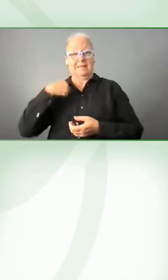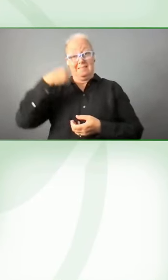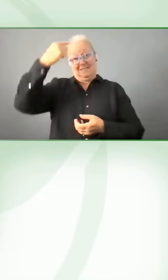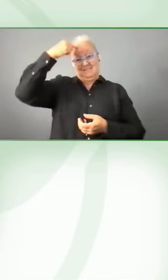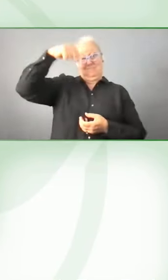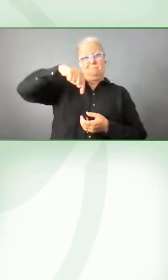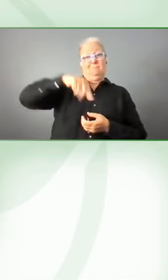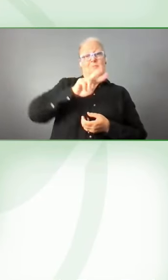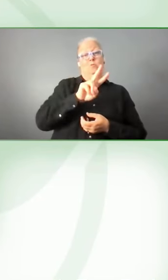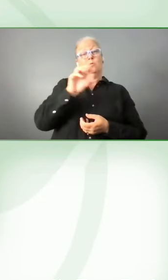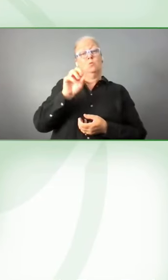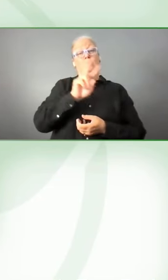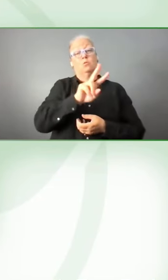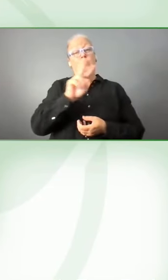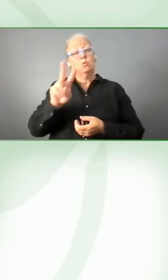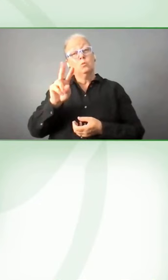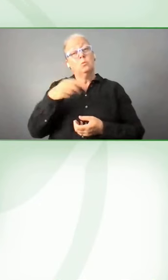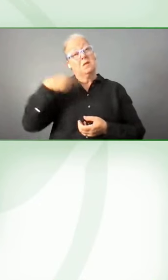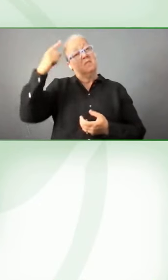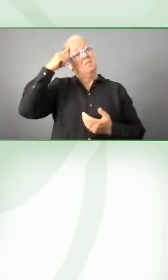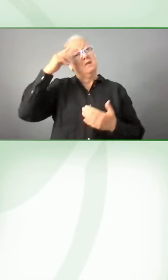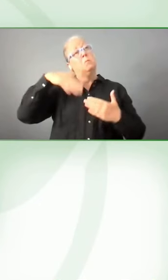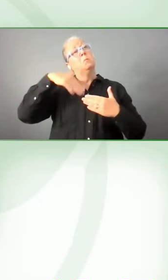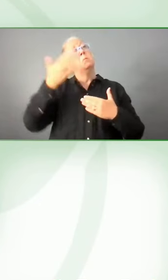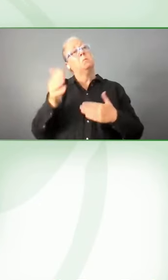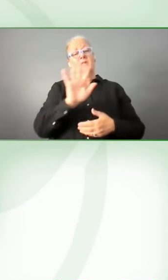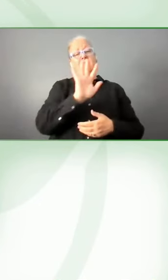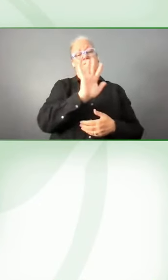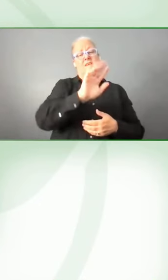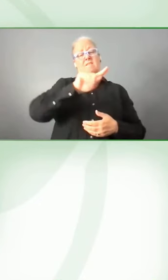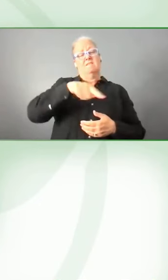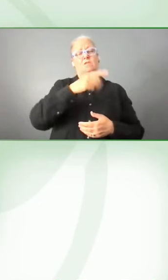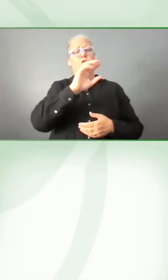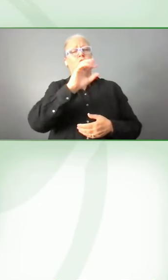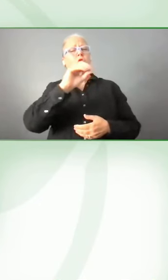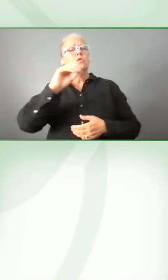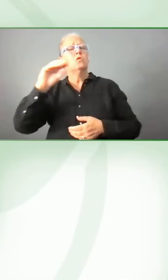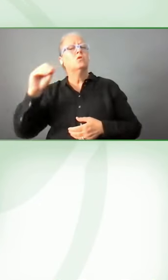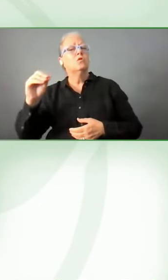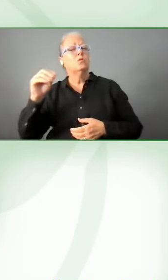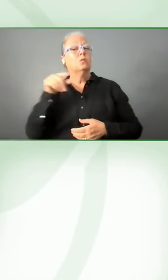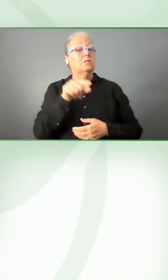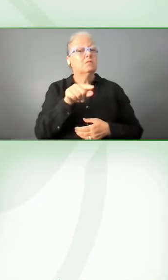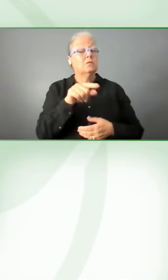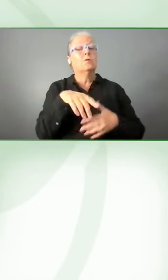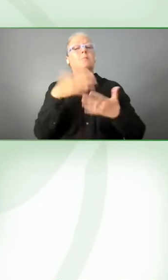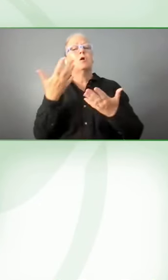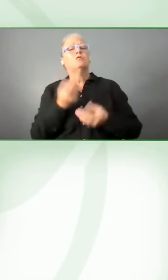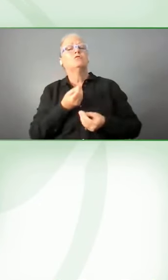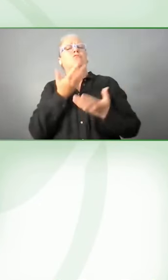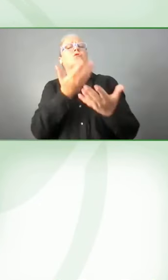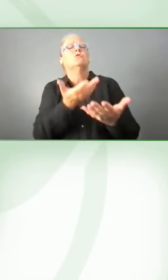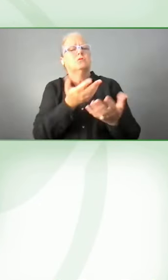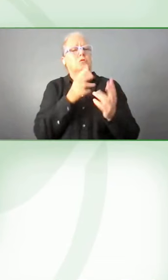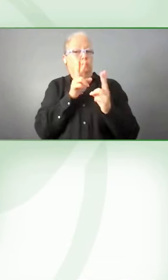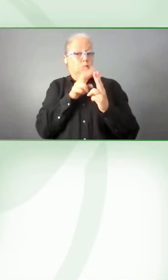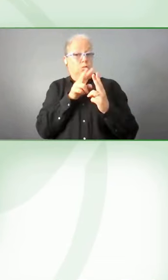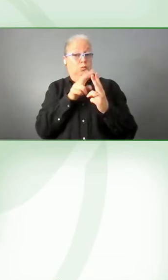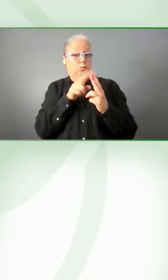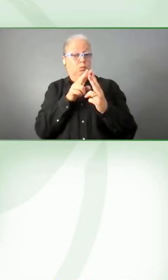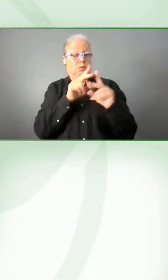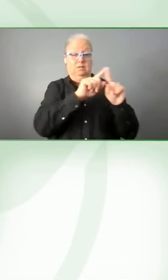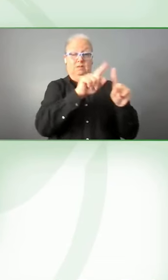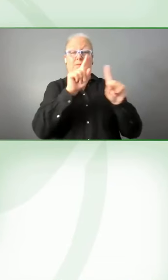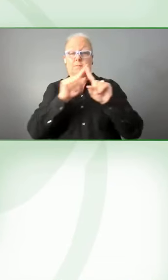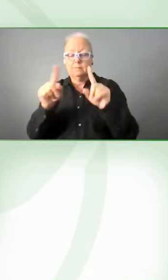than 5000 words published, words and expressions. And actually, how was it